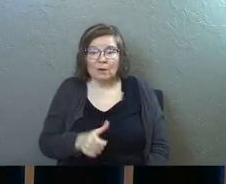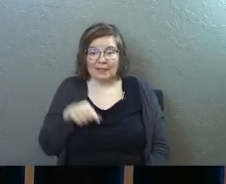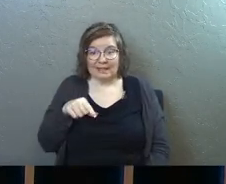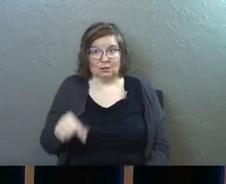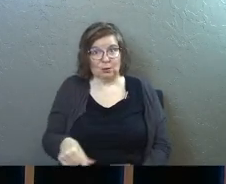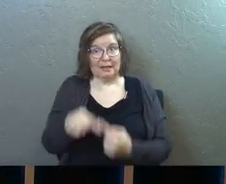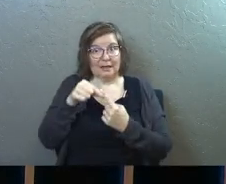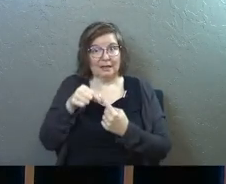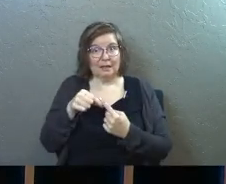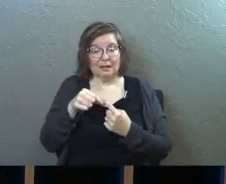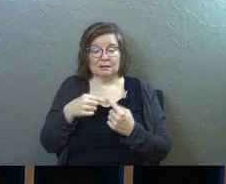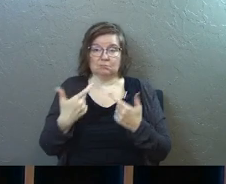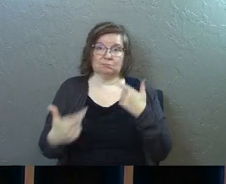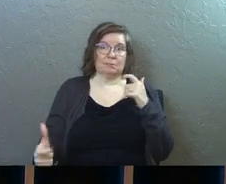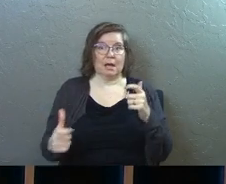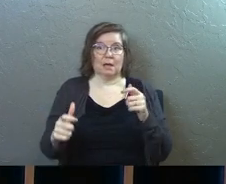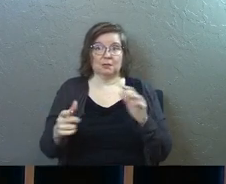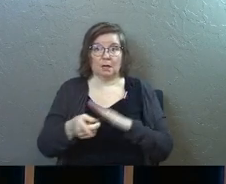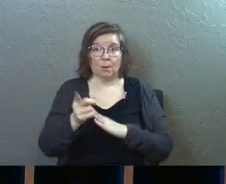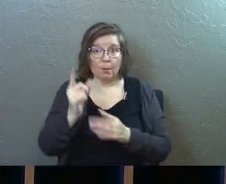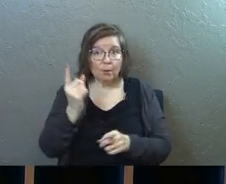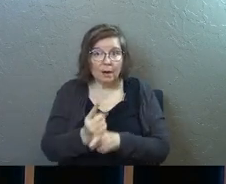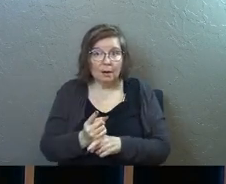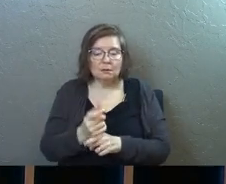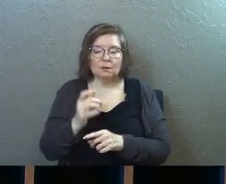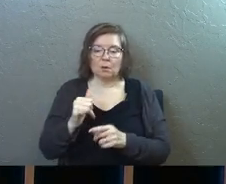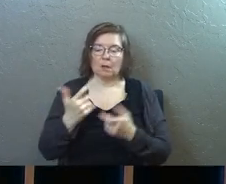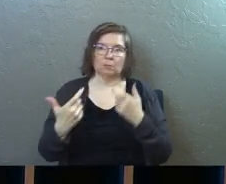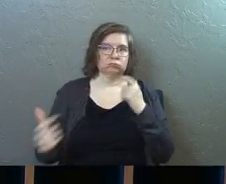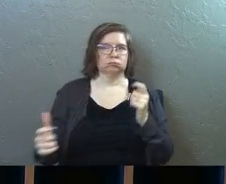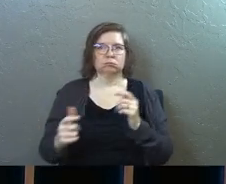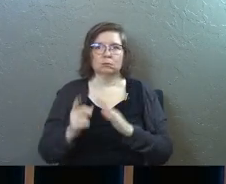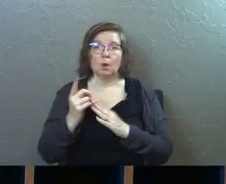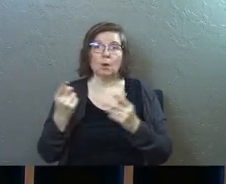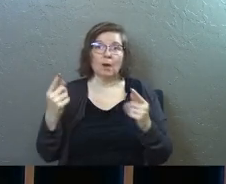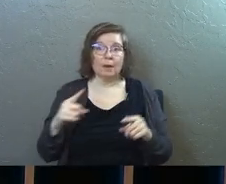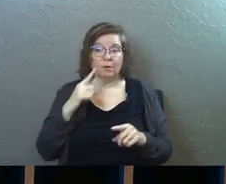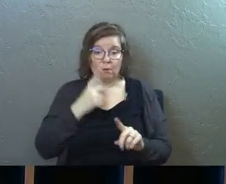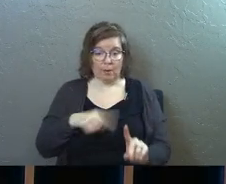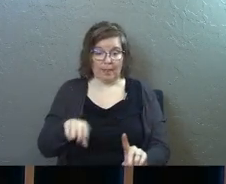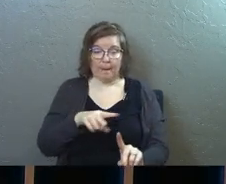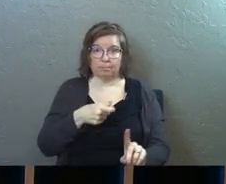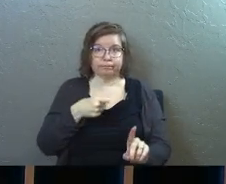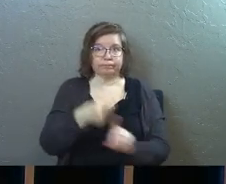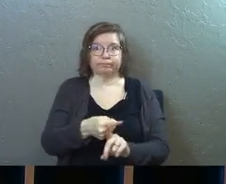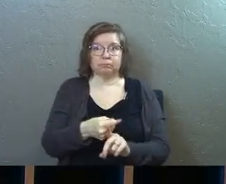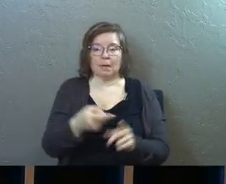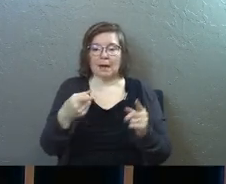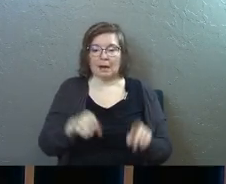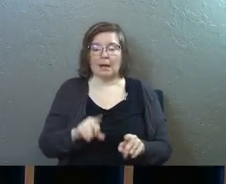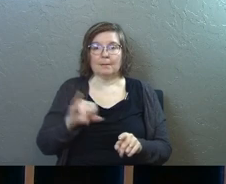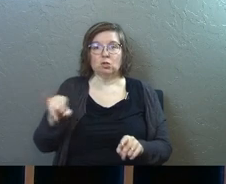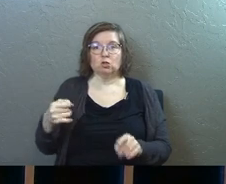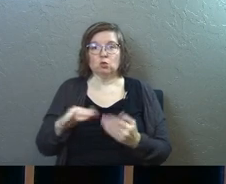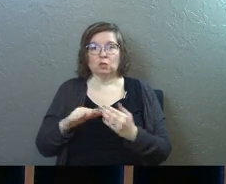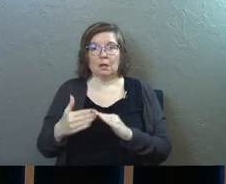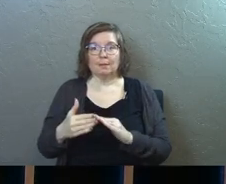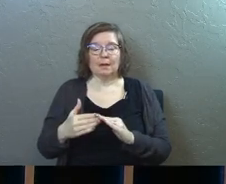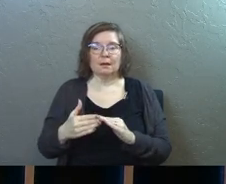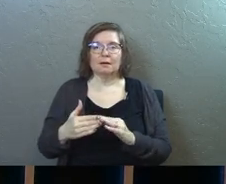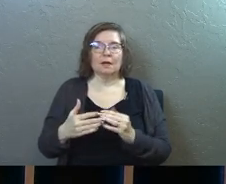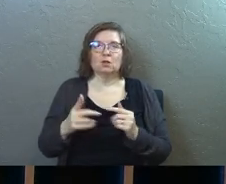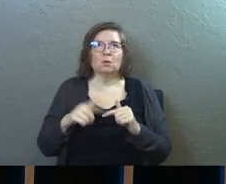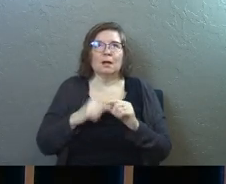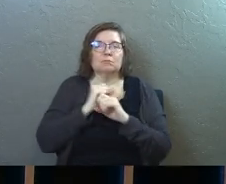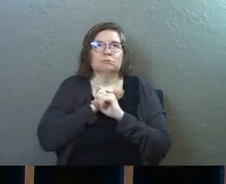This is unique. It's a massive moment, right? And so that massive moment happens for them. And it happens in Jerusalem. And you just